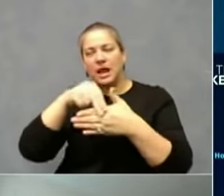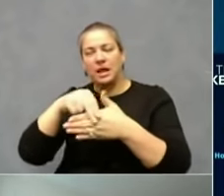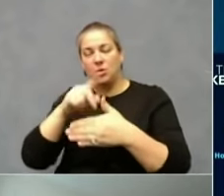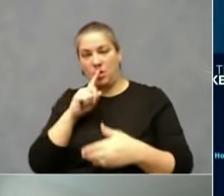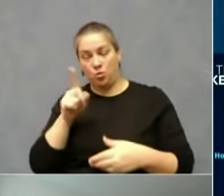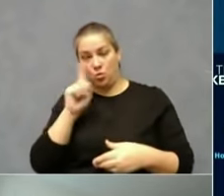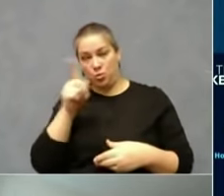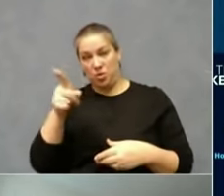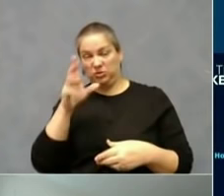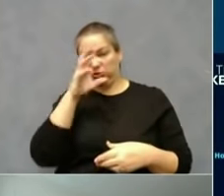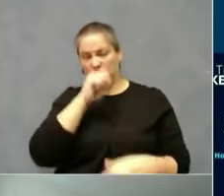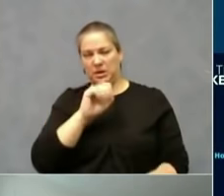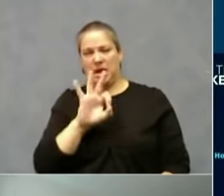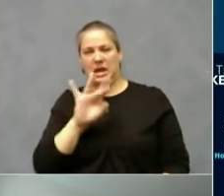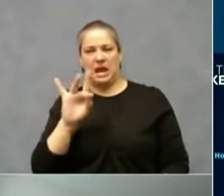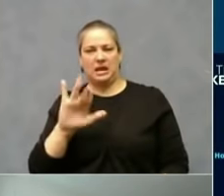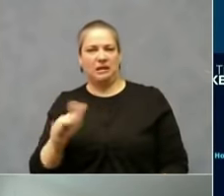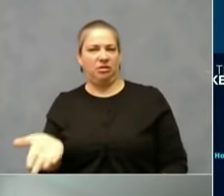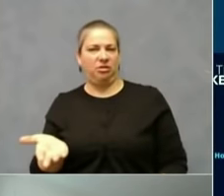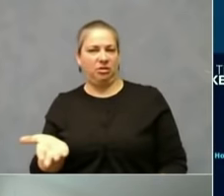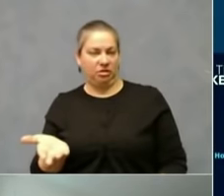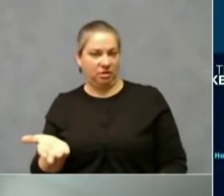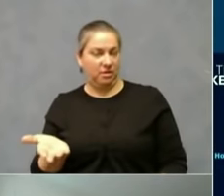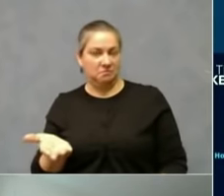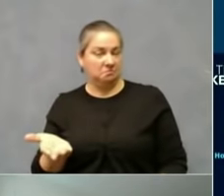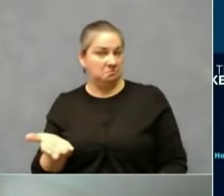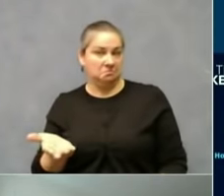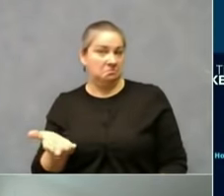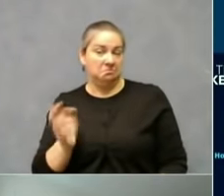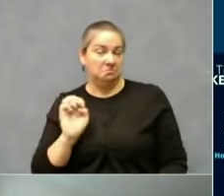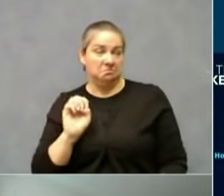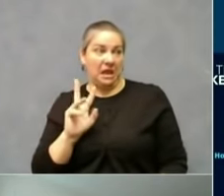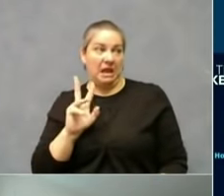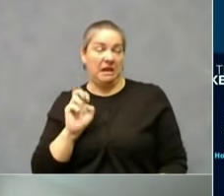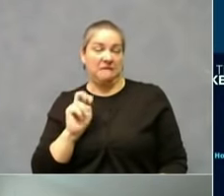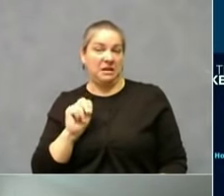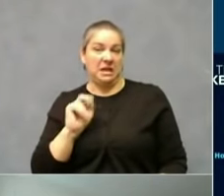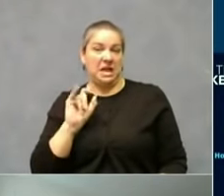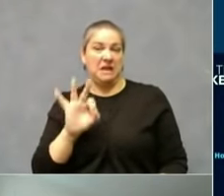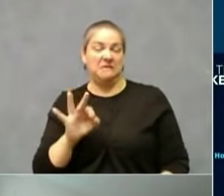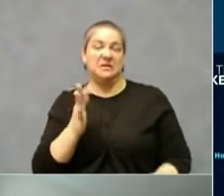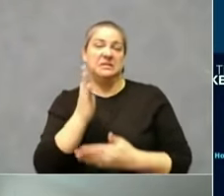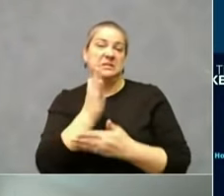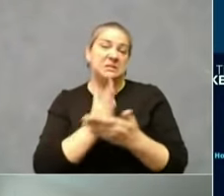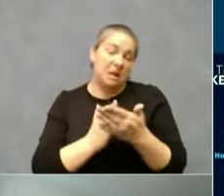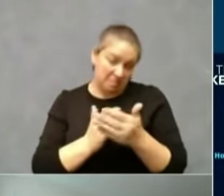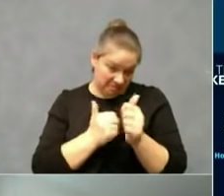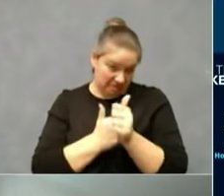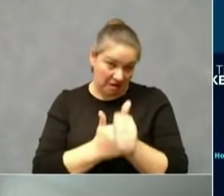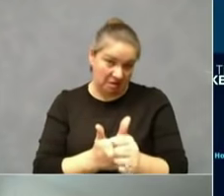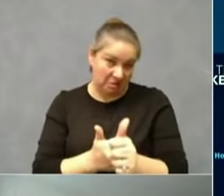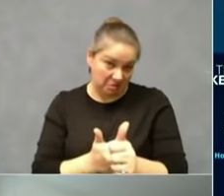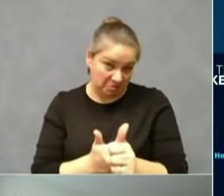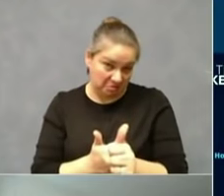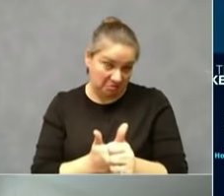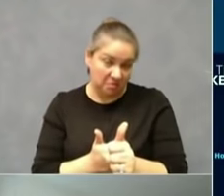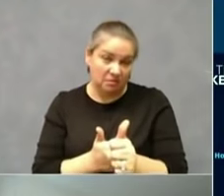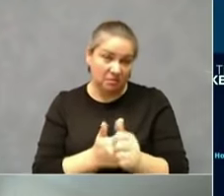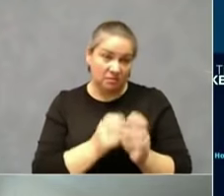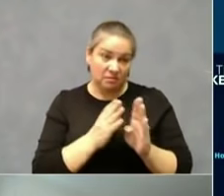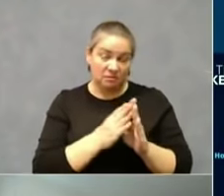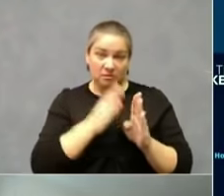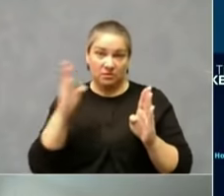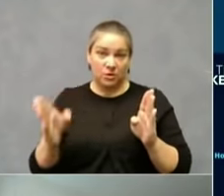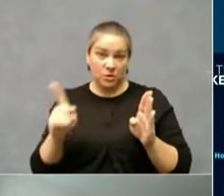just with mild compliance. And just by December, if you stretch that out to